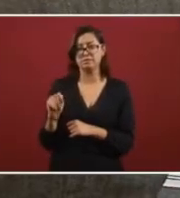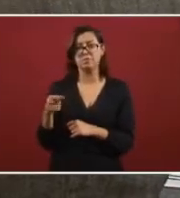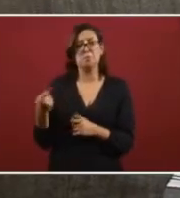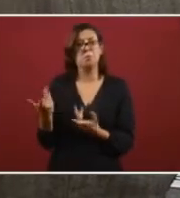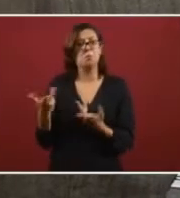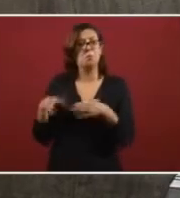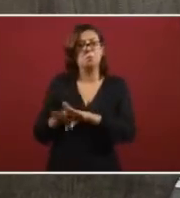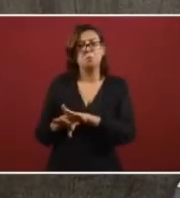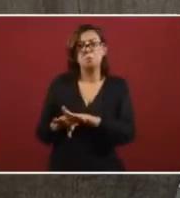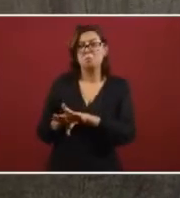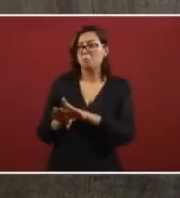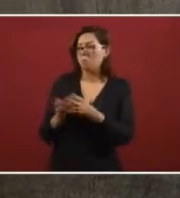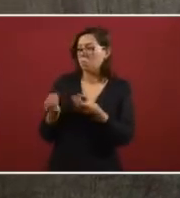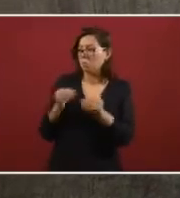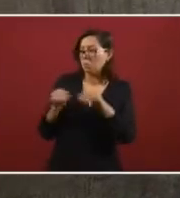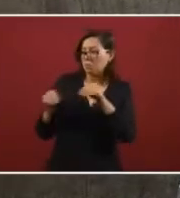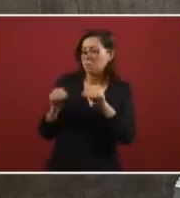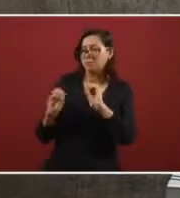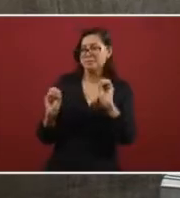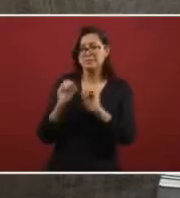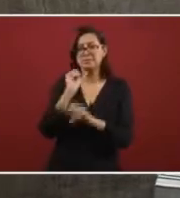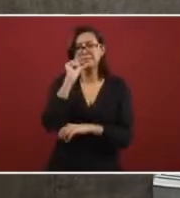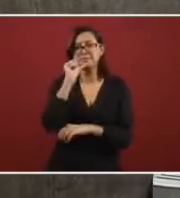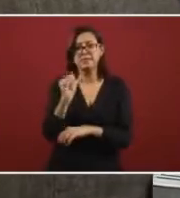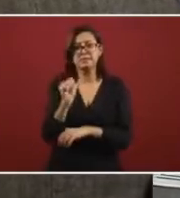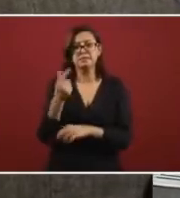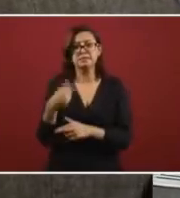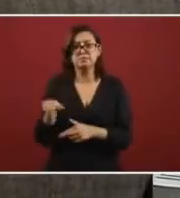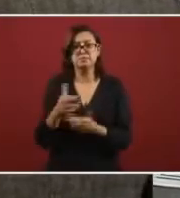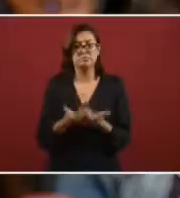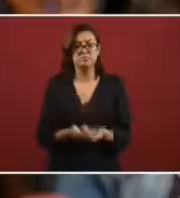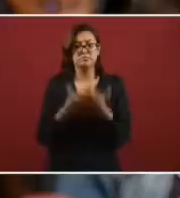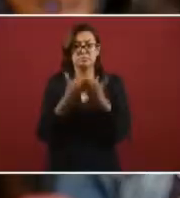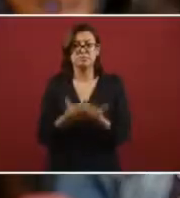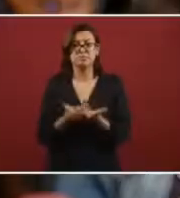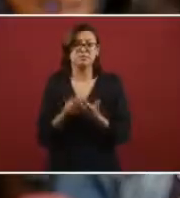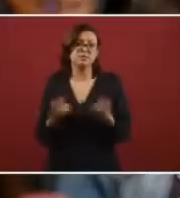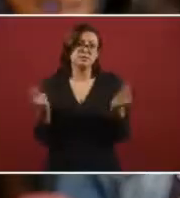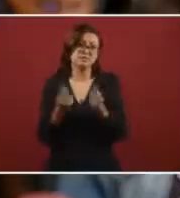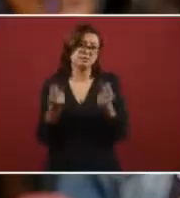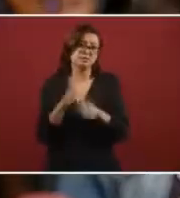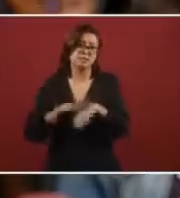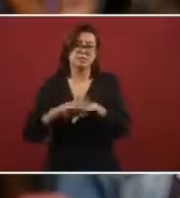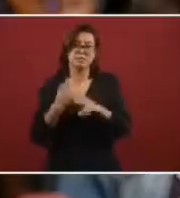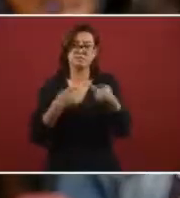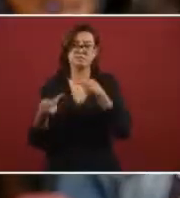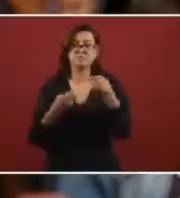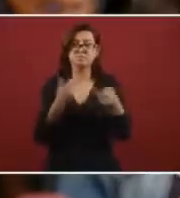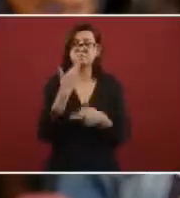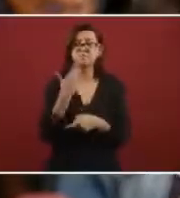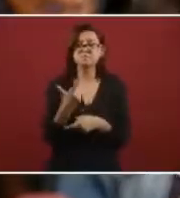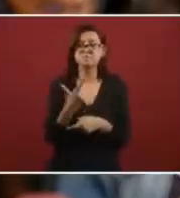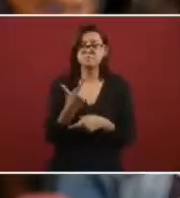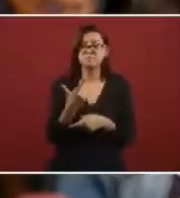they stopped producing, these technical people, which requires